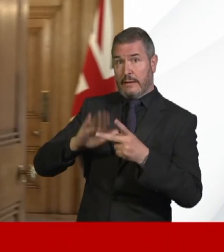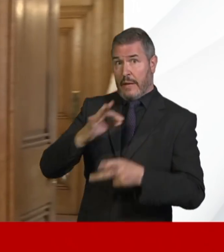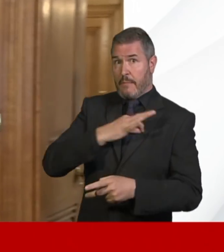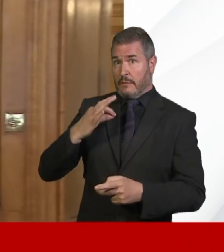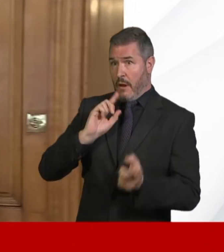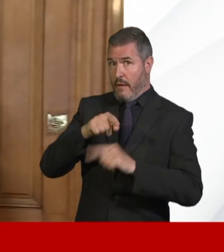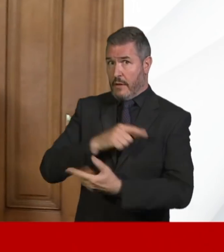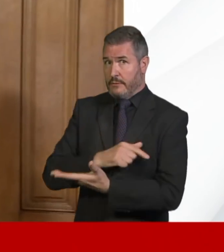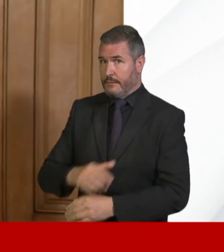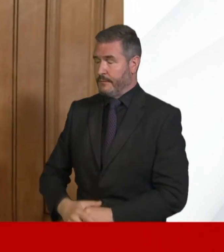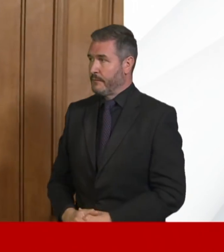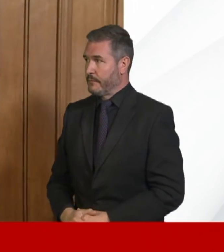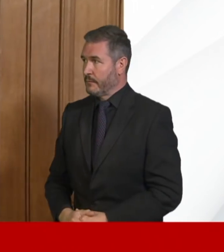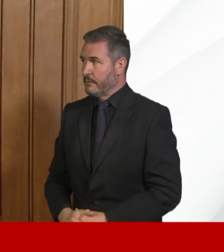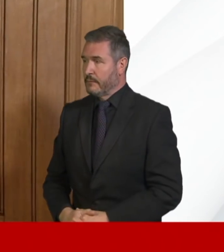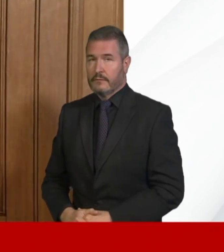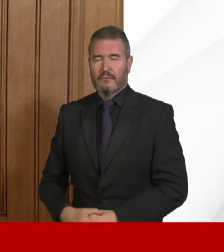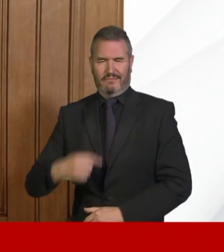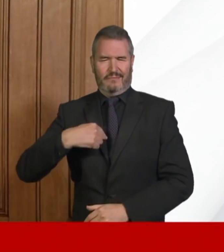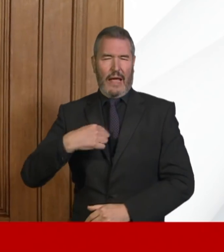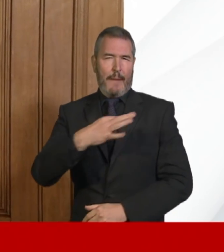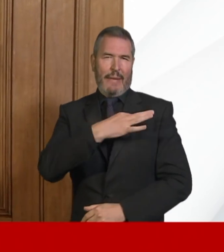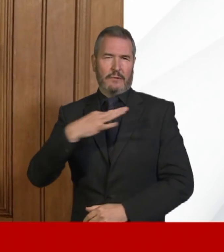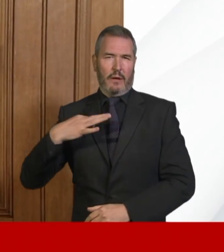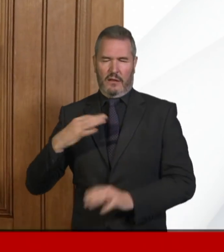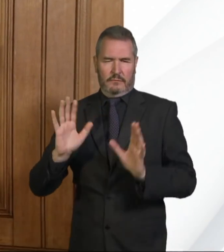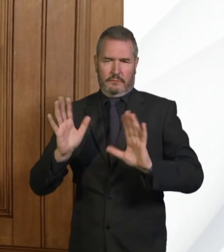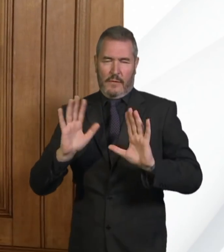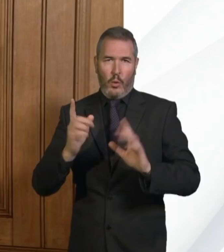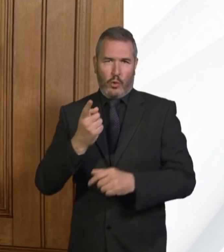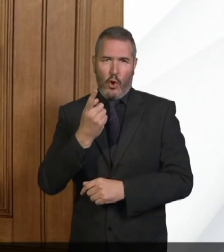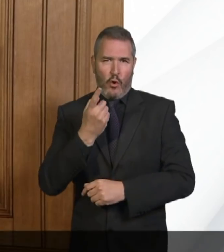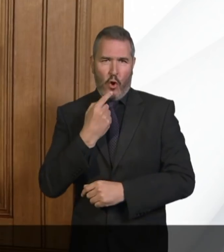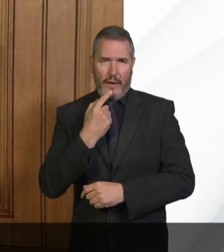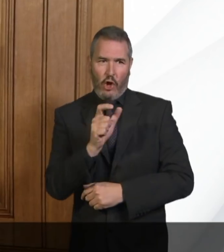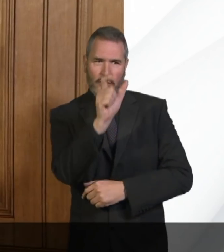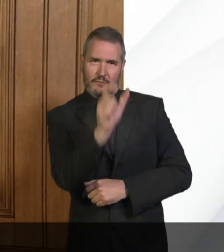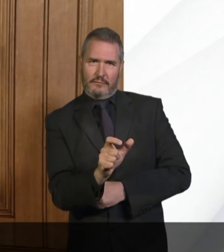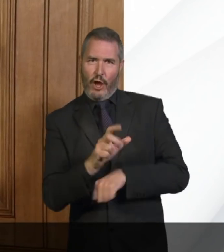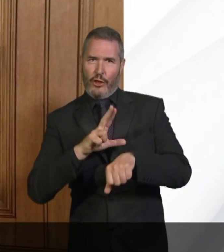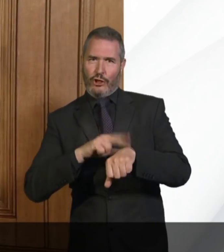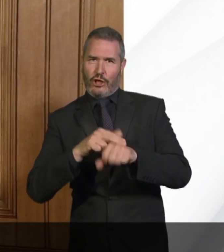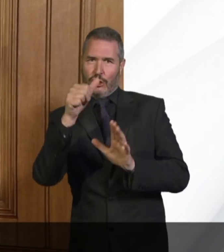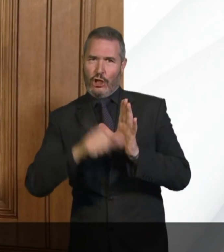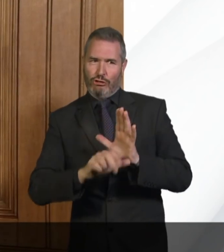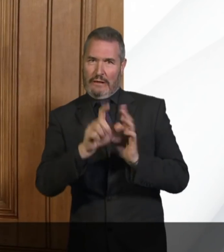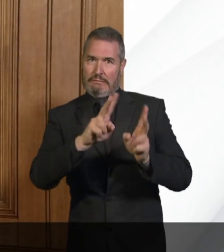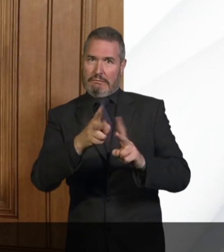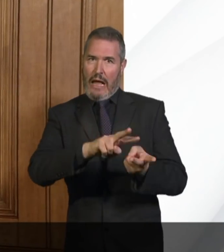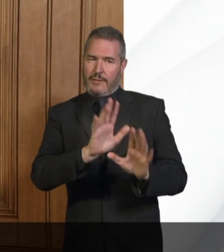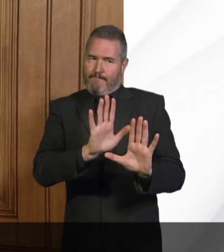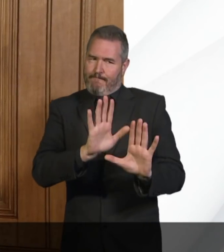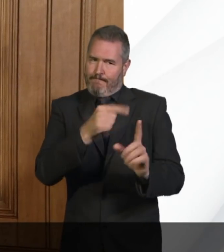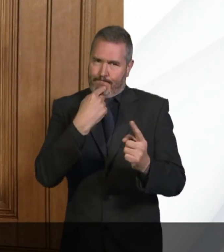Well, clearly, you will not expect me as a medical professional to comment on an individual case. That would be normal practice. But